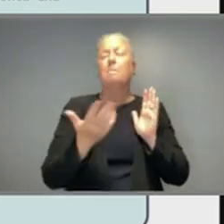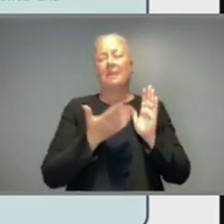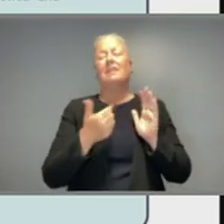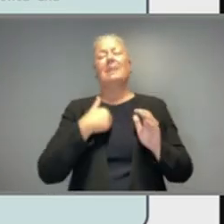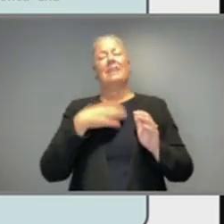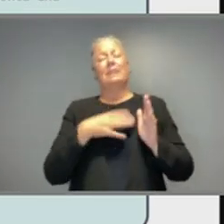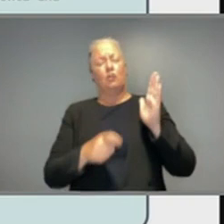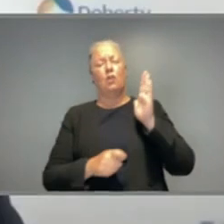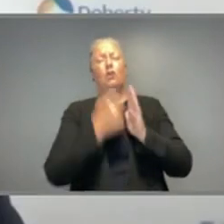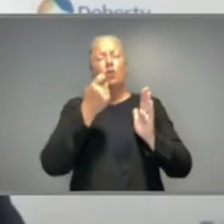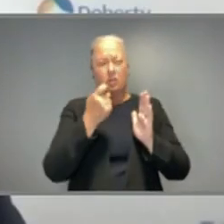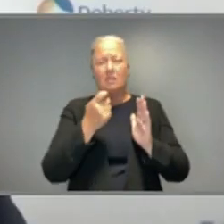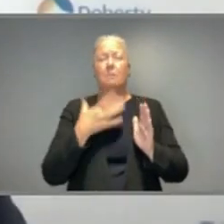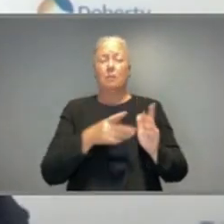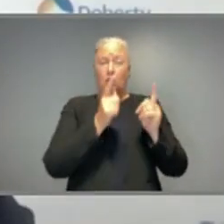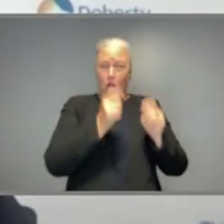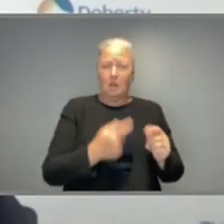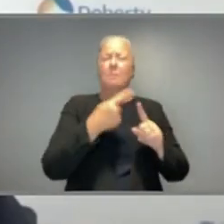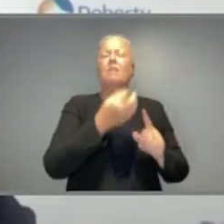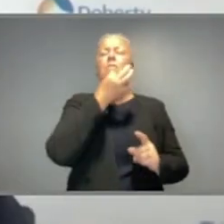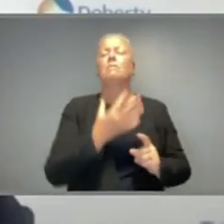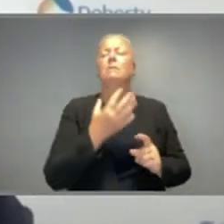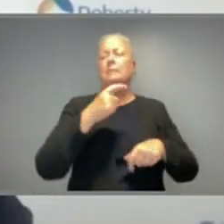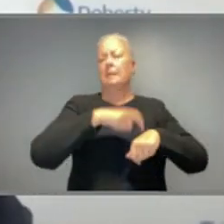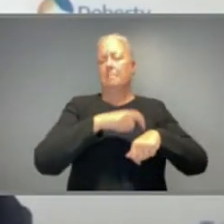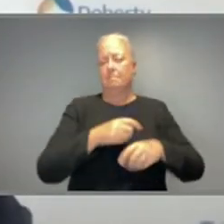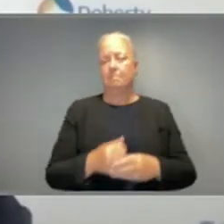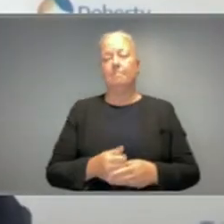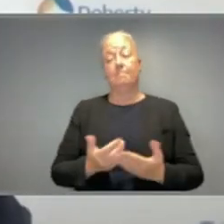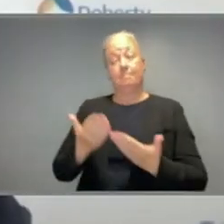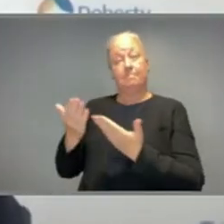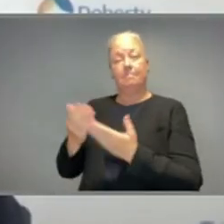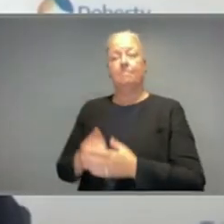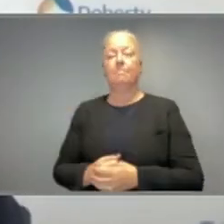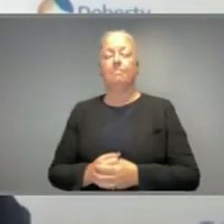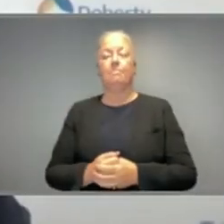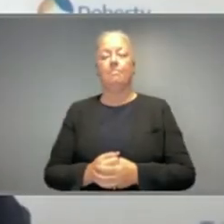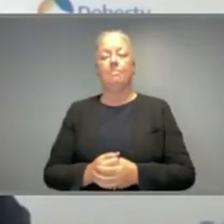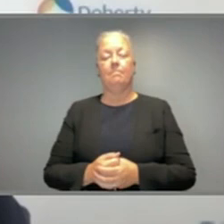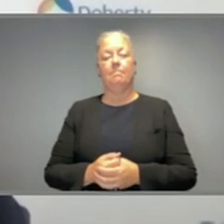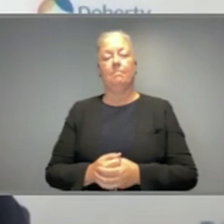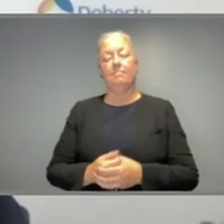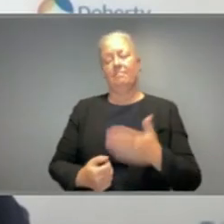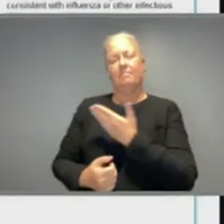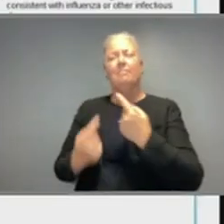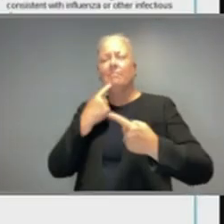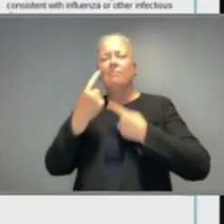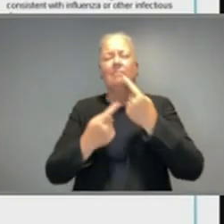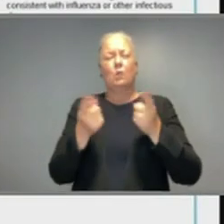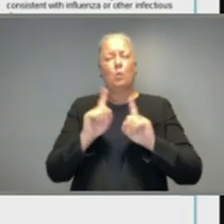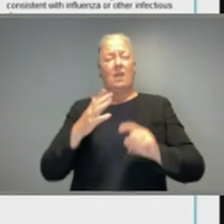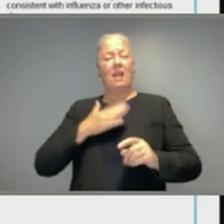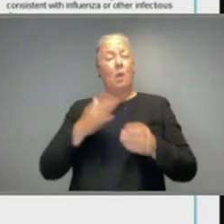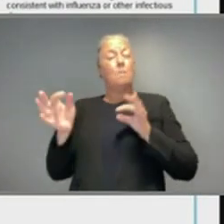early, stringent and short. Next slide please. The next slide details the national plan phases, which the Prime